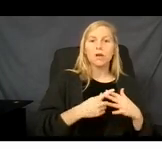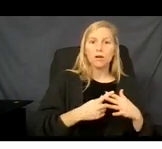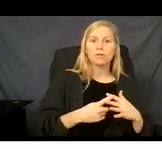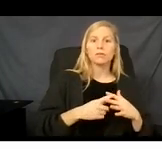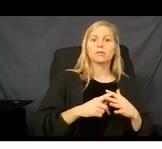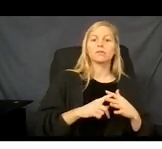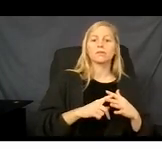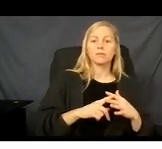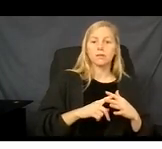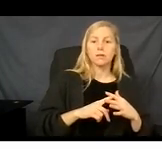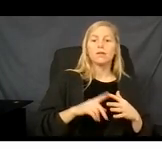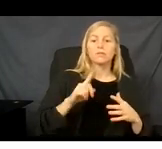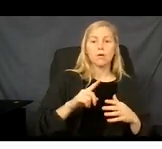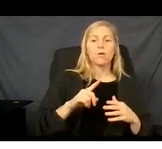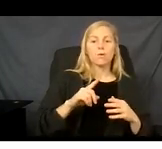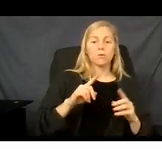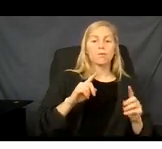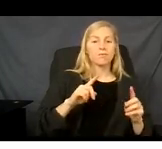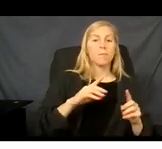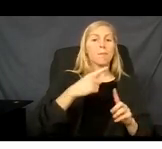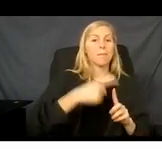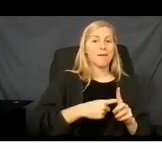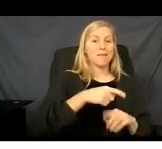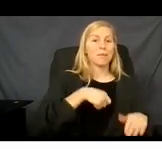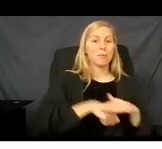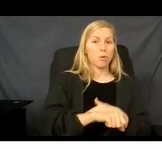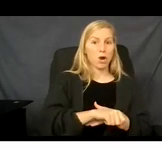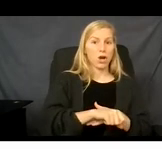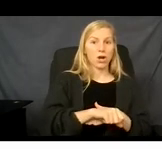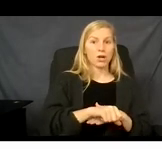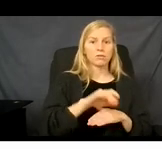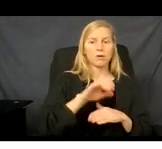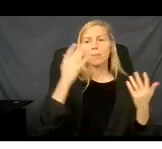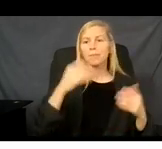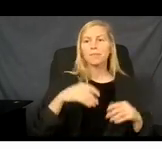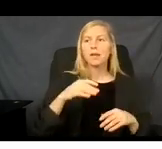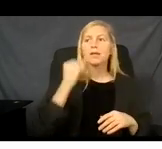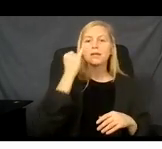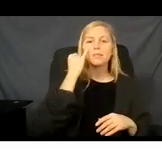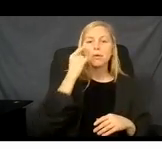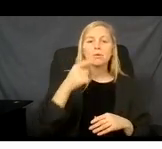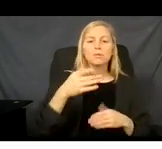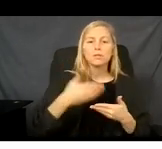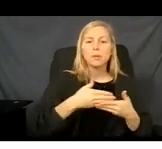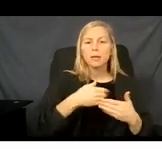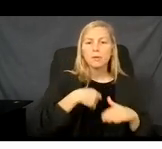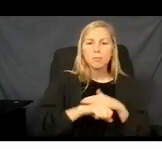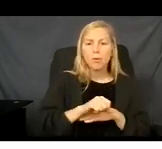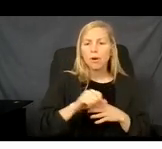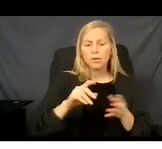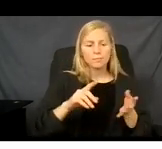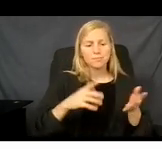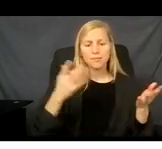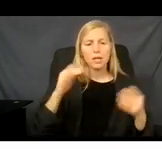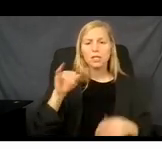of the month of birth. So if you had your baby, like, say, the 25th